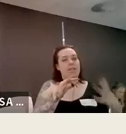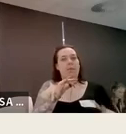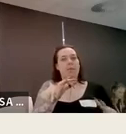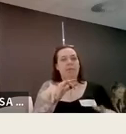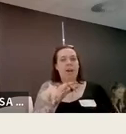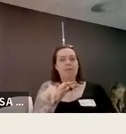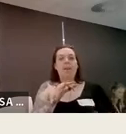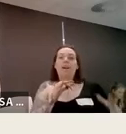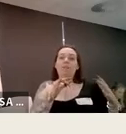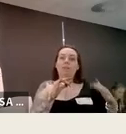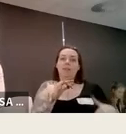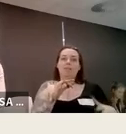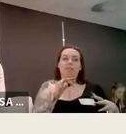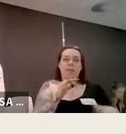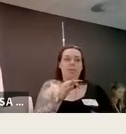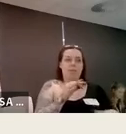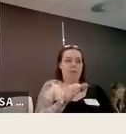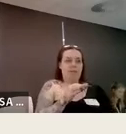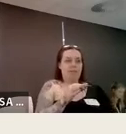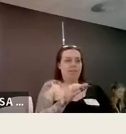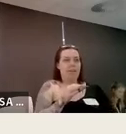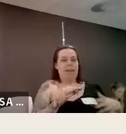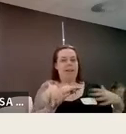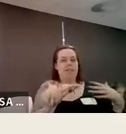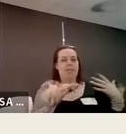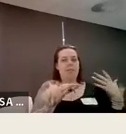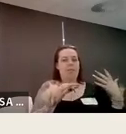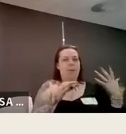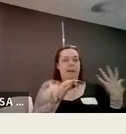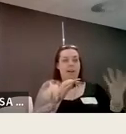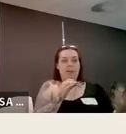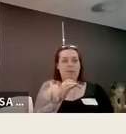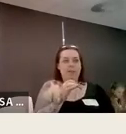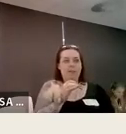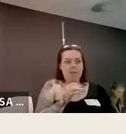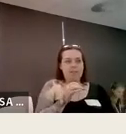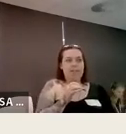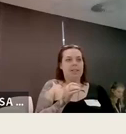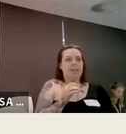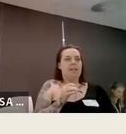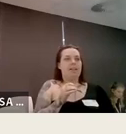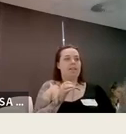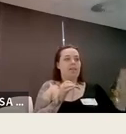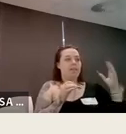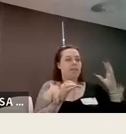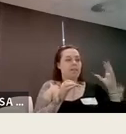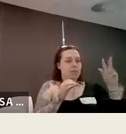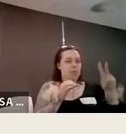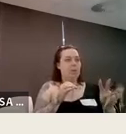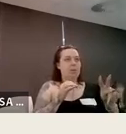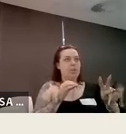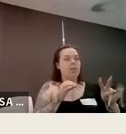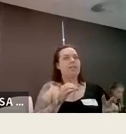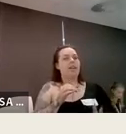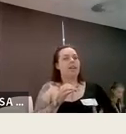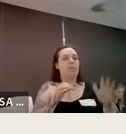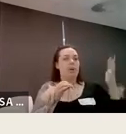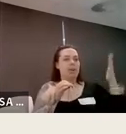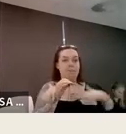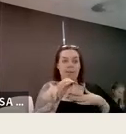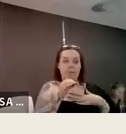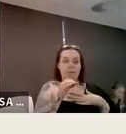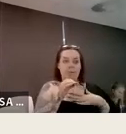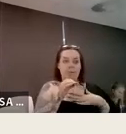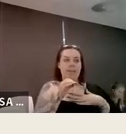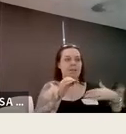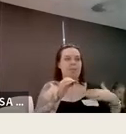uh disabled staff as well as disabled students and for our group in particular there is two co-chairs